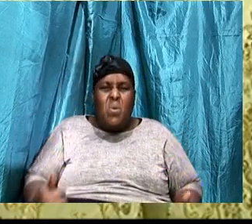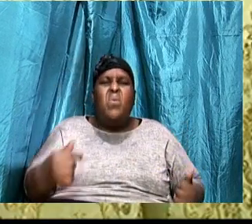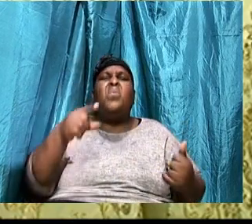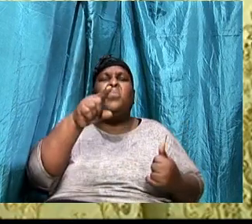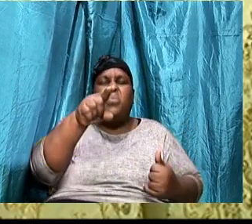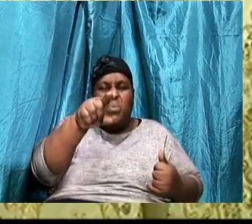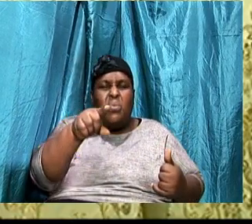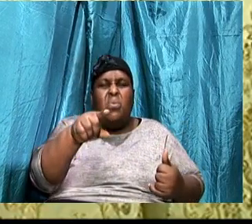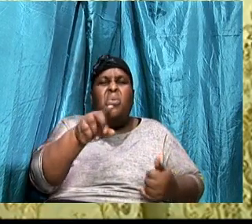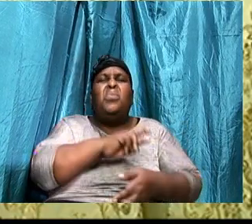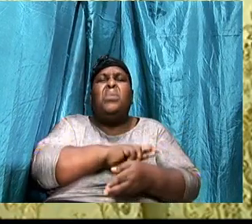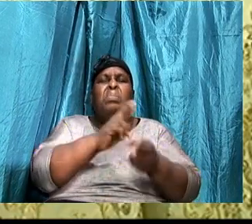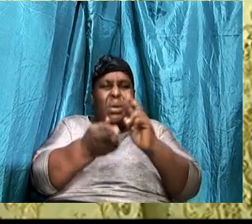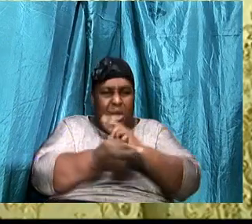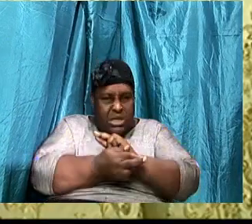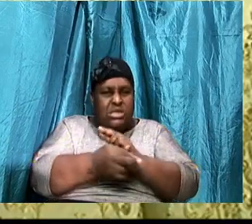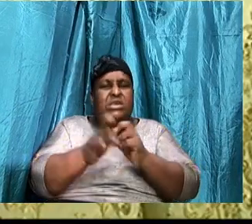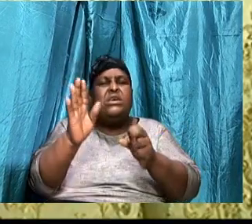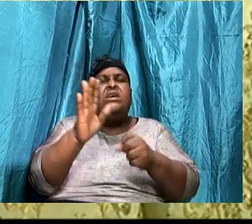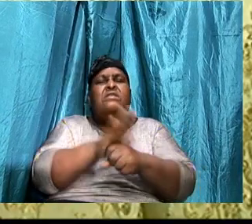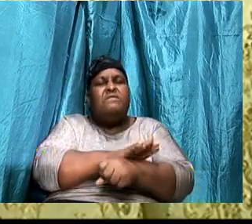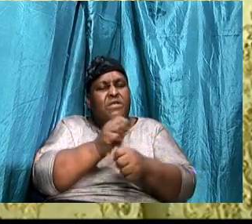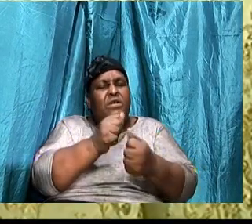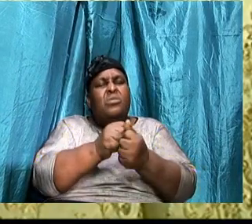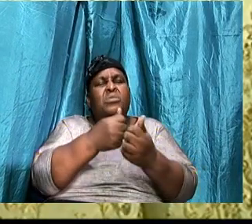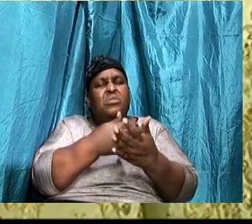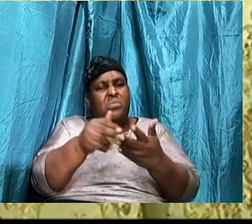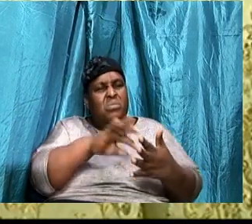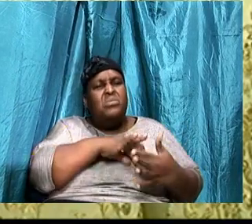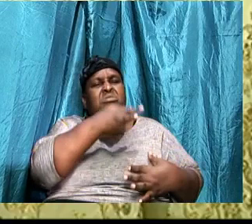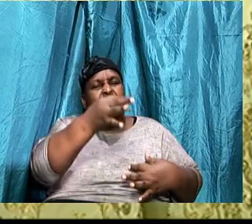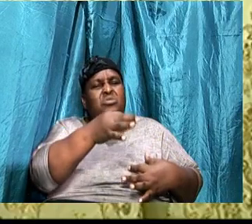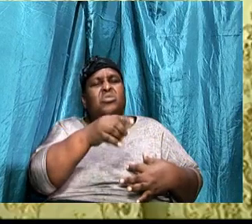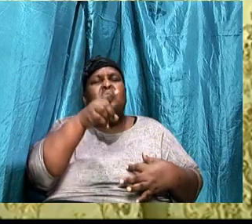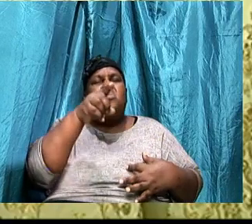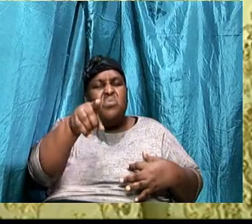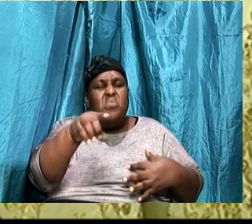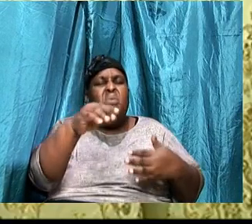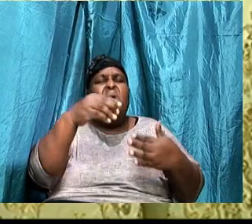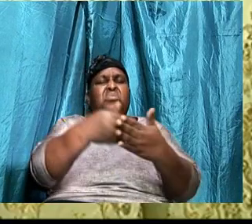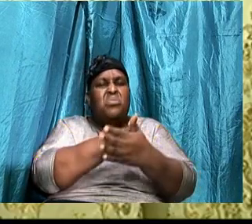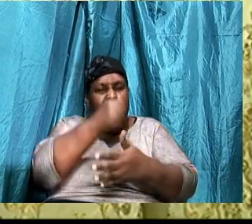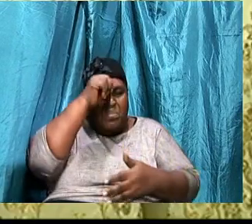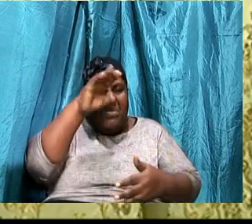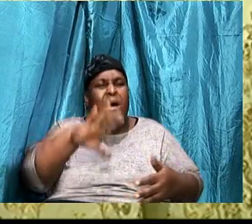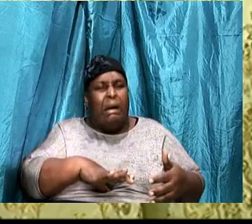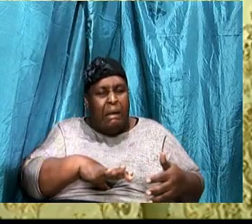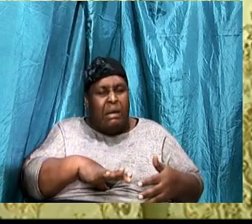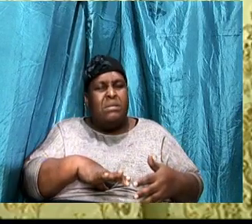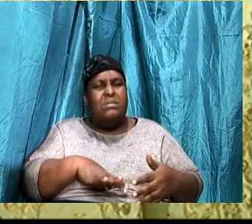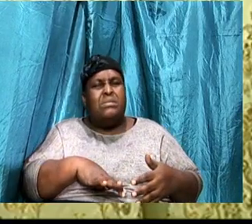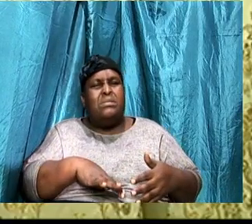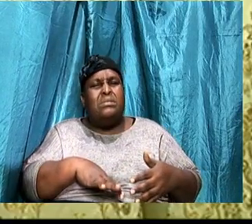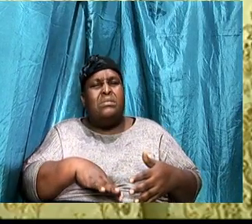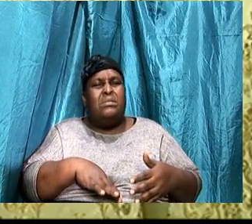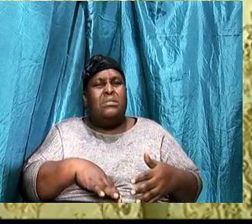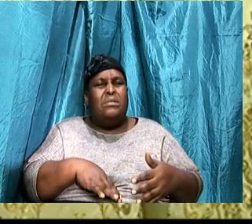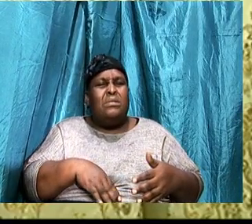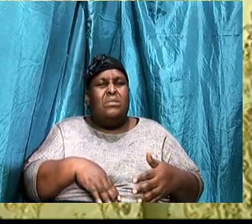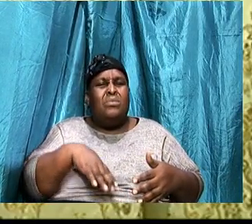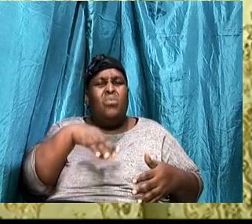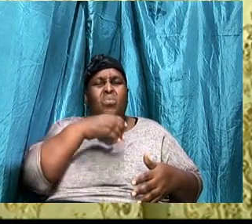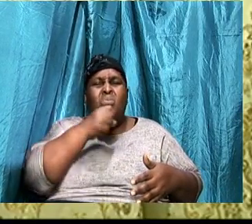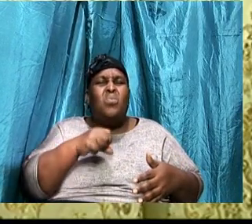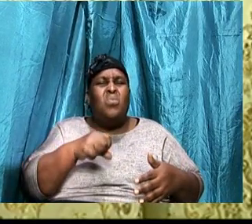contact with Jesus. Jesus, you are a new creature. Whole things are passed away and behold, all things